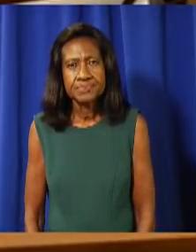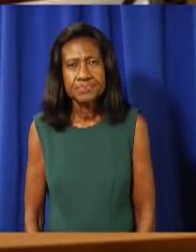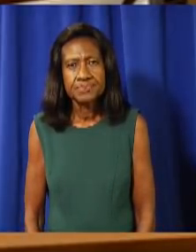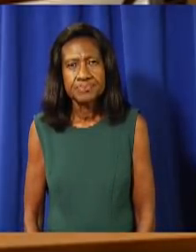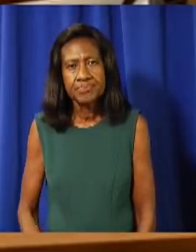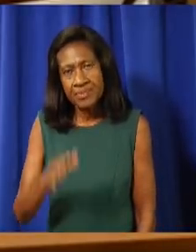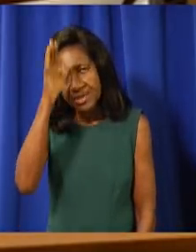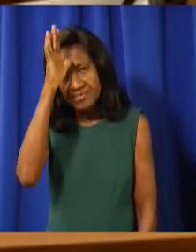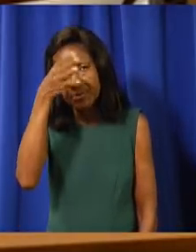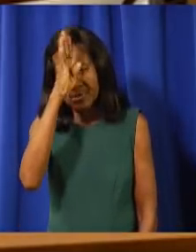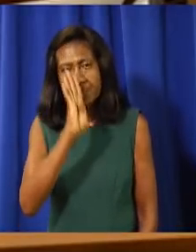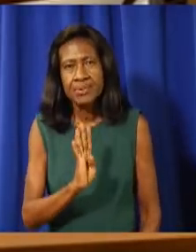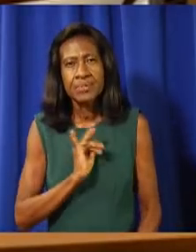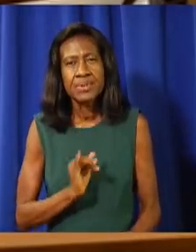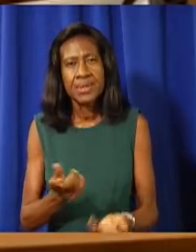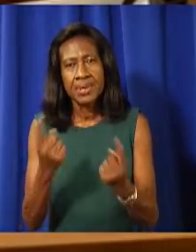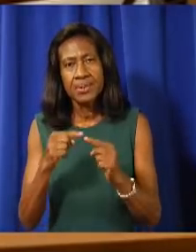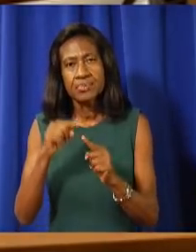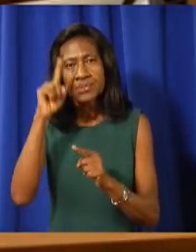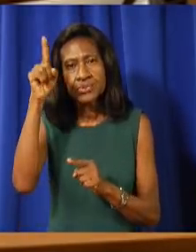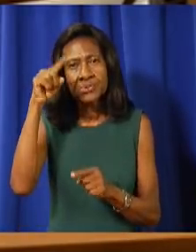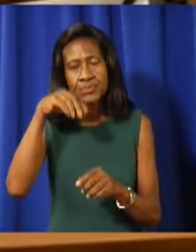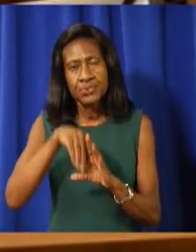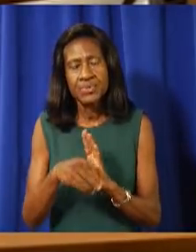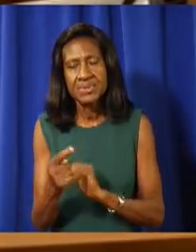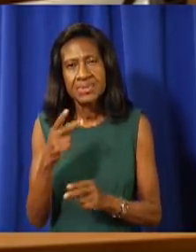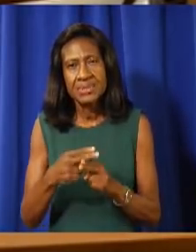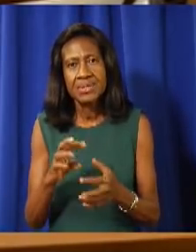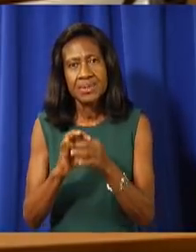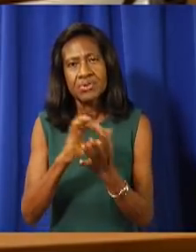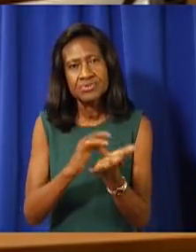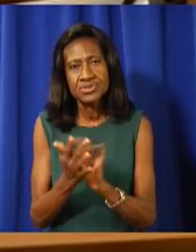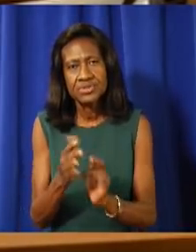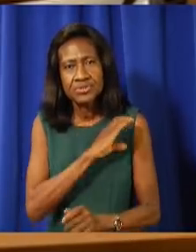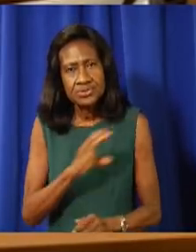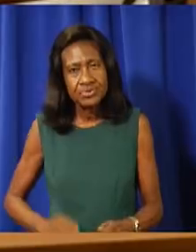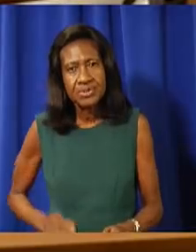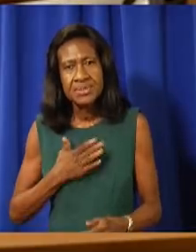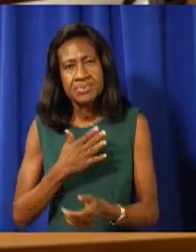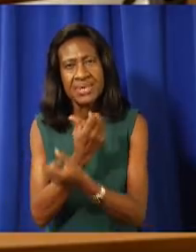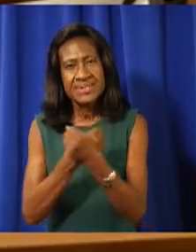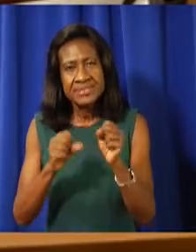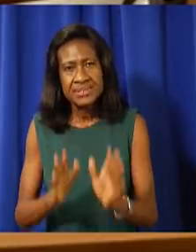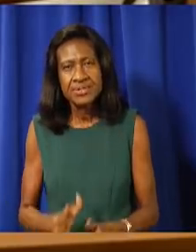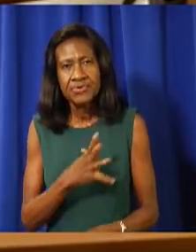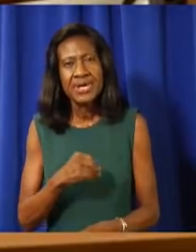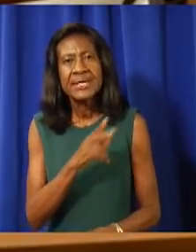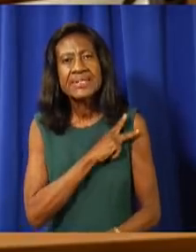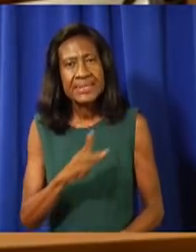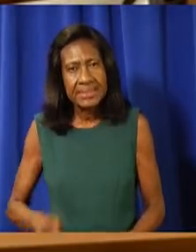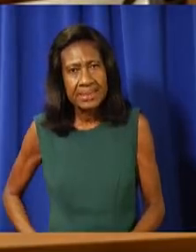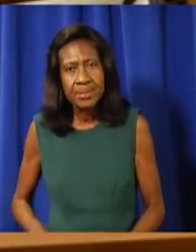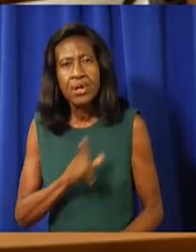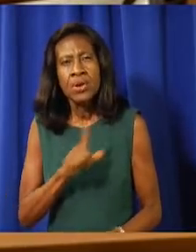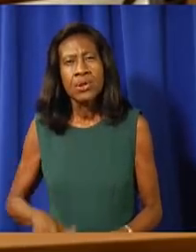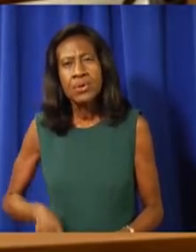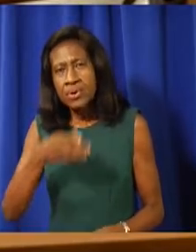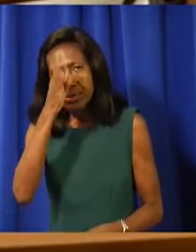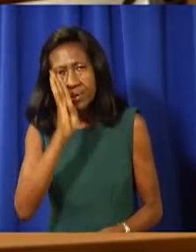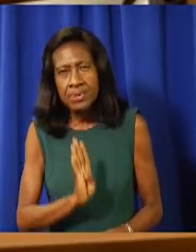Father God, I do come to you in the name of Jesus Christ, my Savior and King. Lord God,